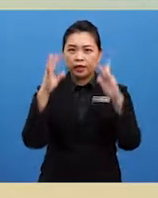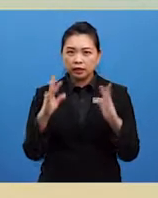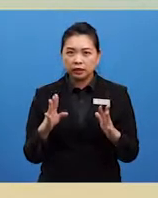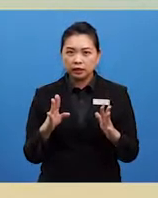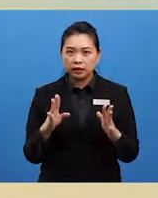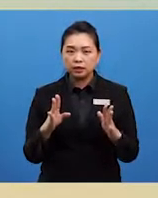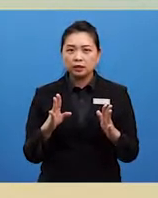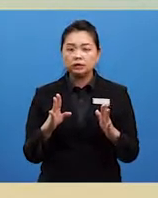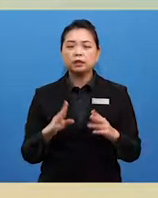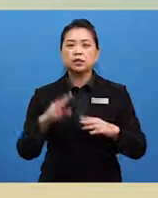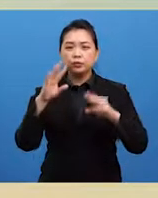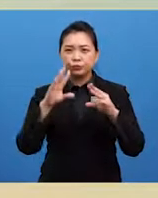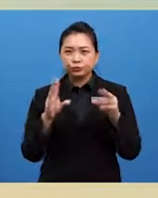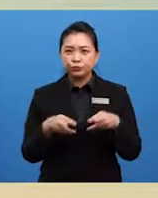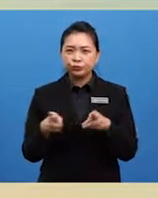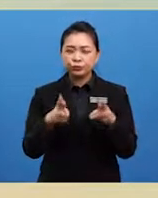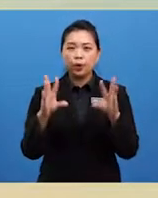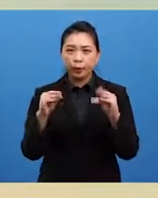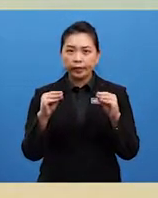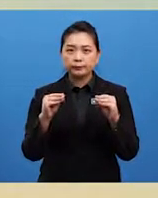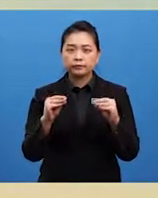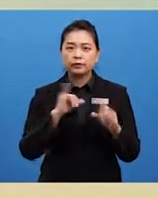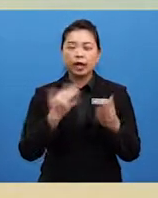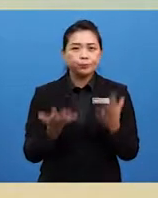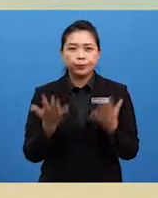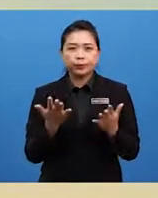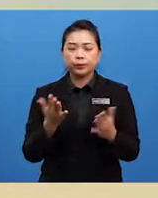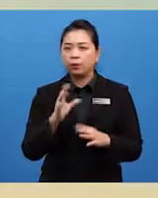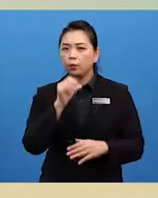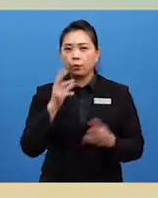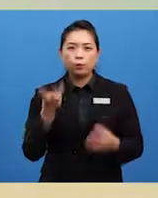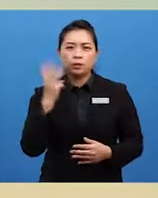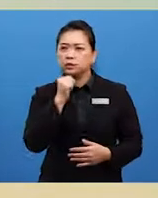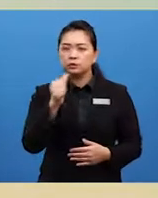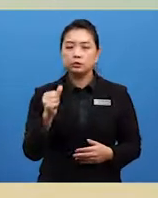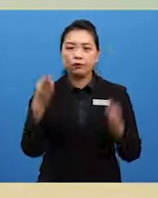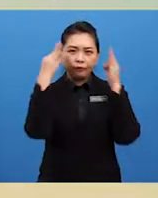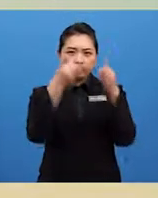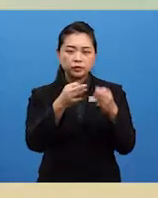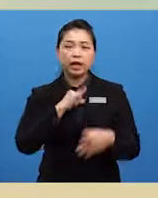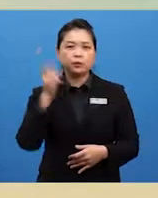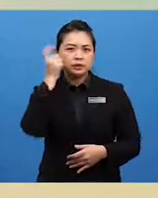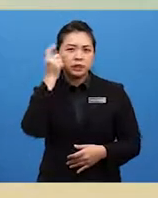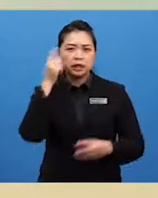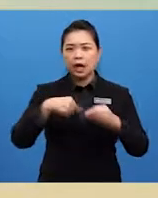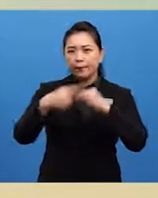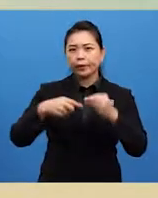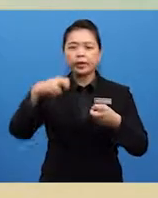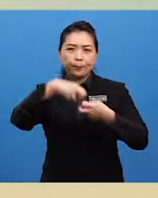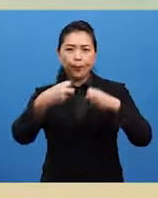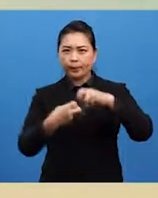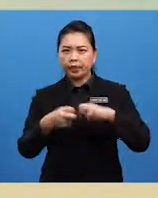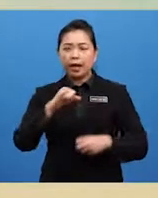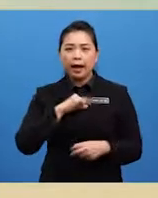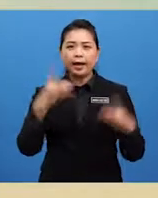were wet. I probably wasn't focusing enough because I was thinking about a problem I'd